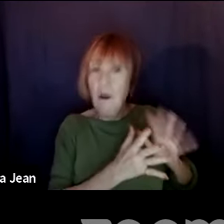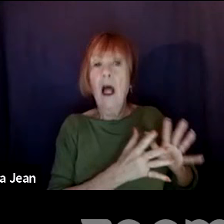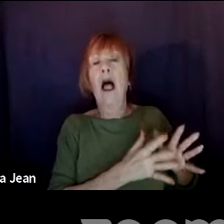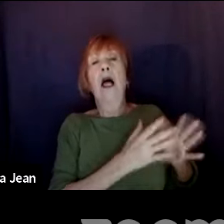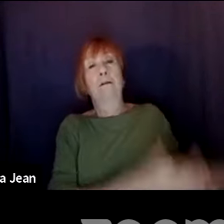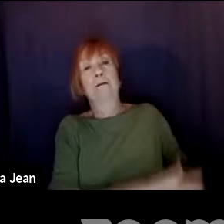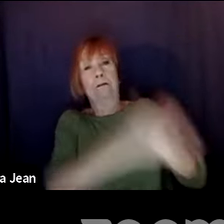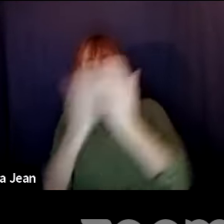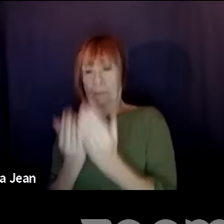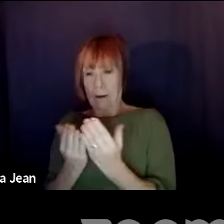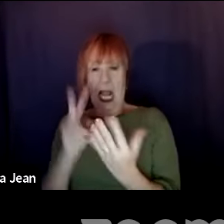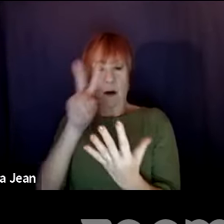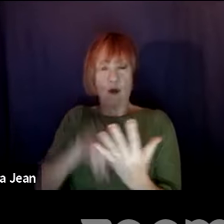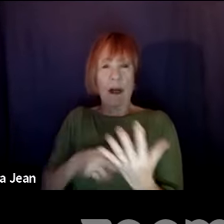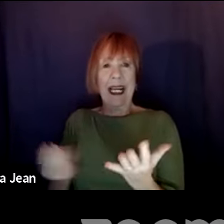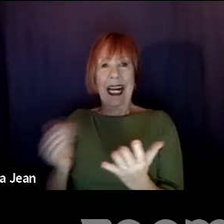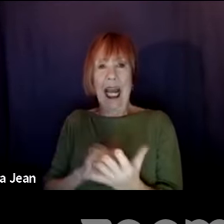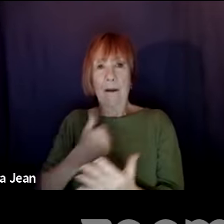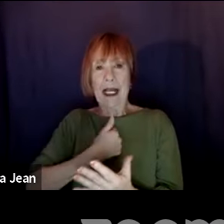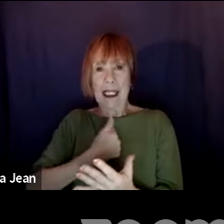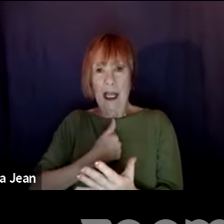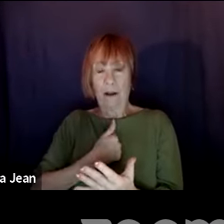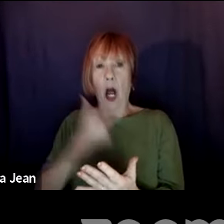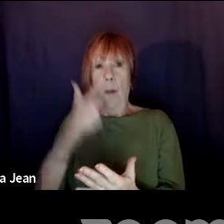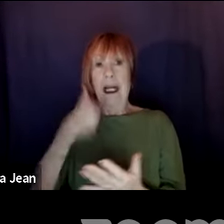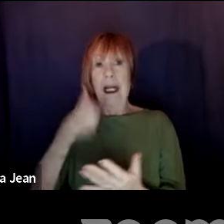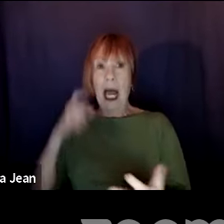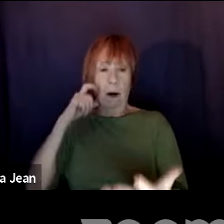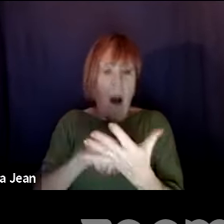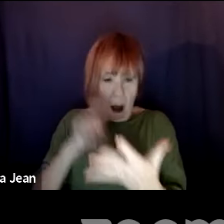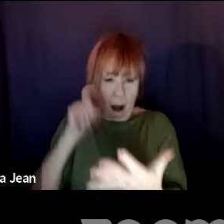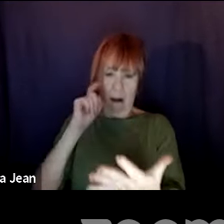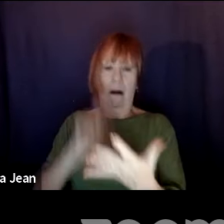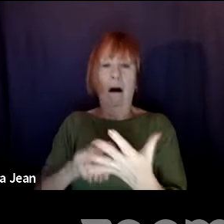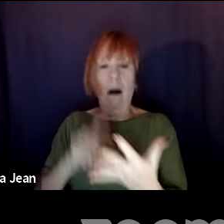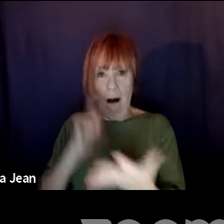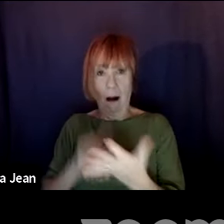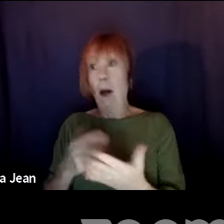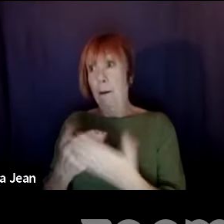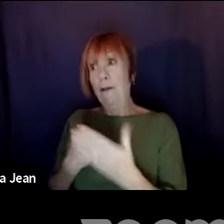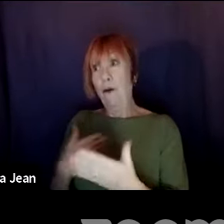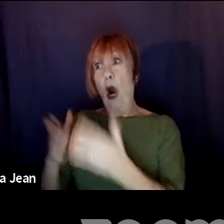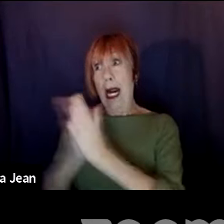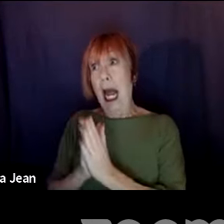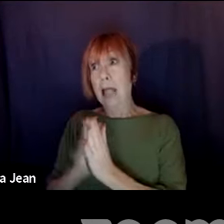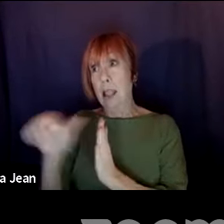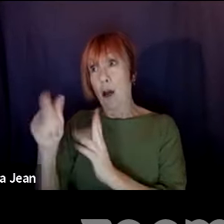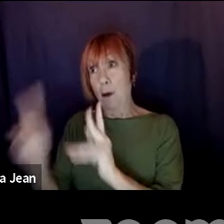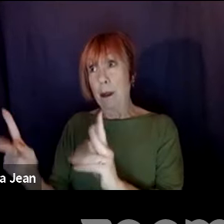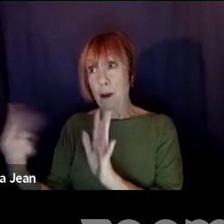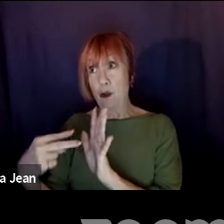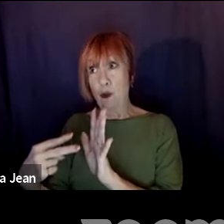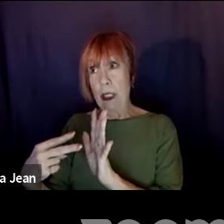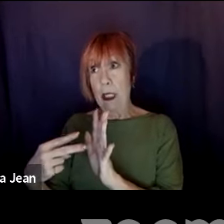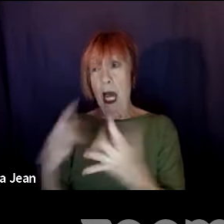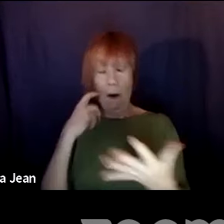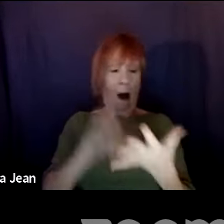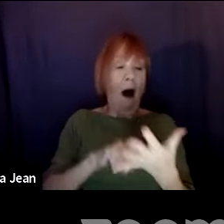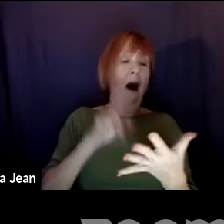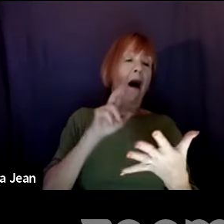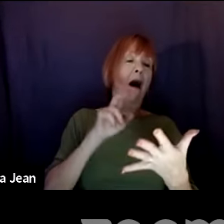read it through myself, because I'll catch things, before I even ask someone else to read it, I'll catch a whole lot of things that I'm not happy with,